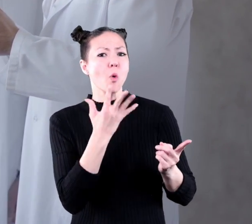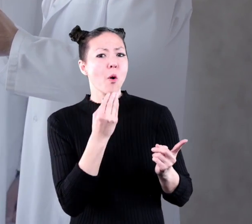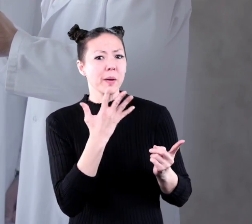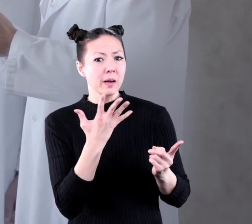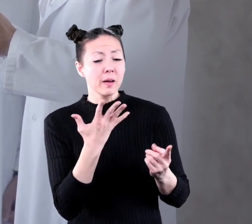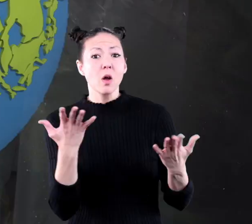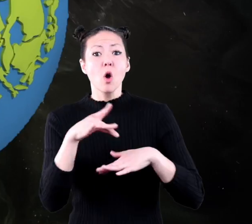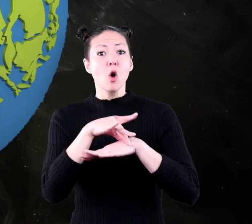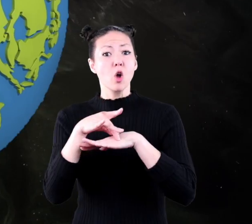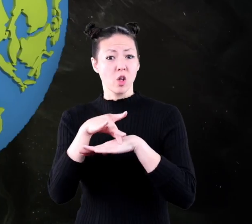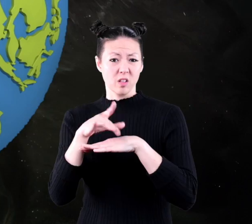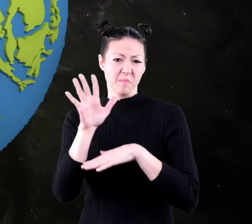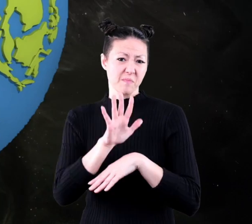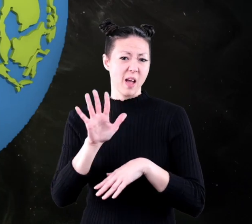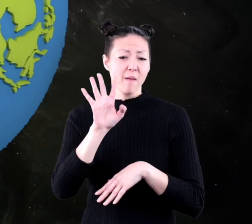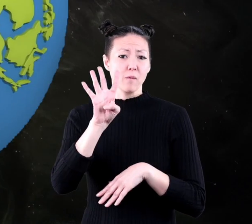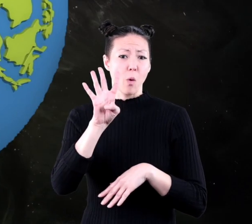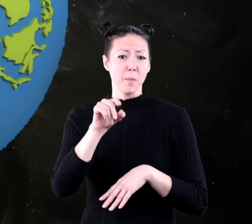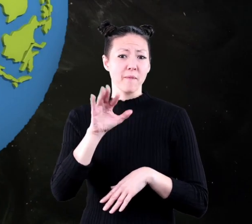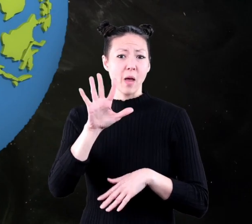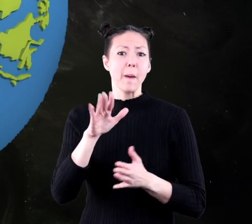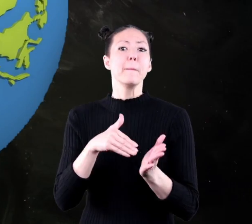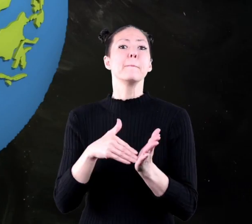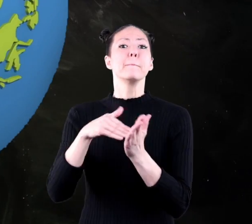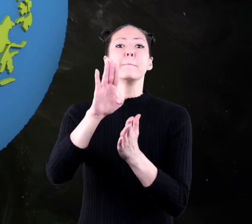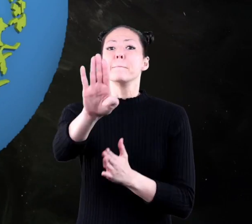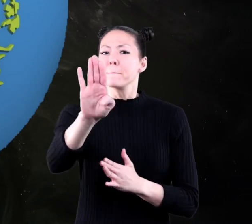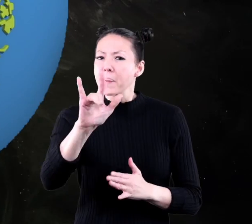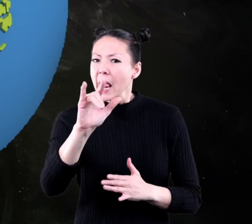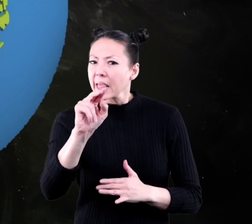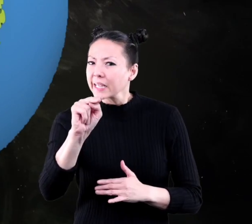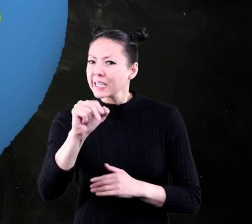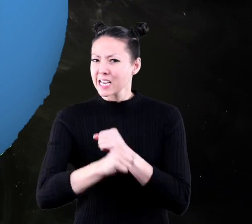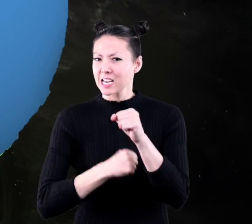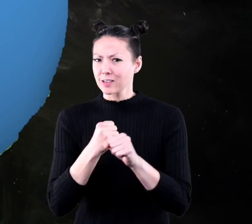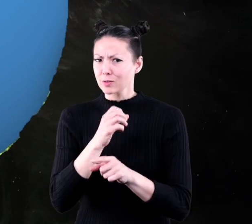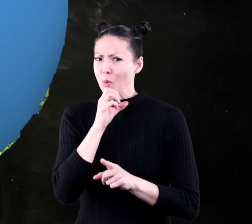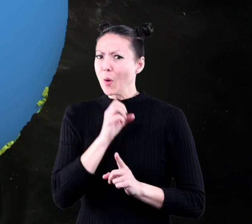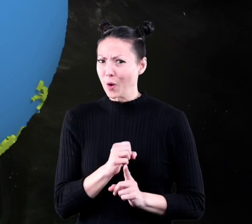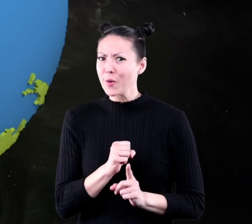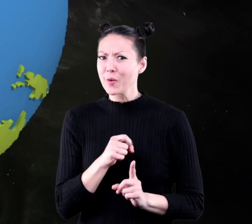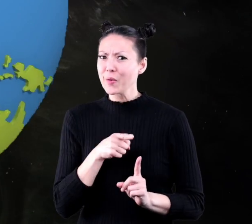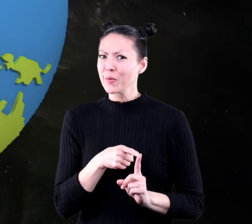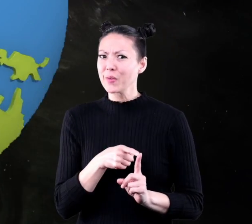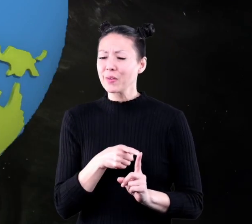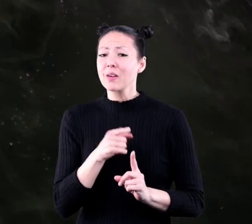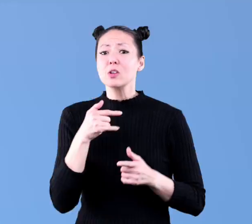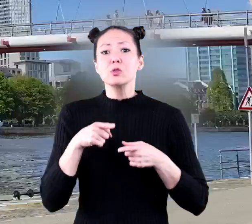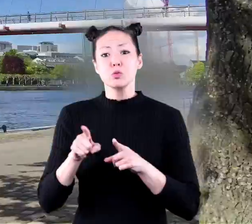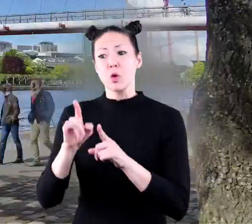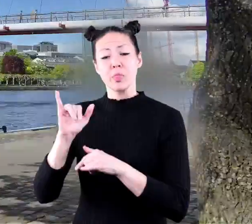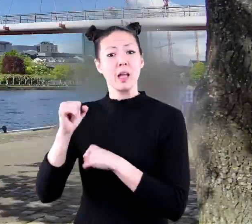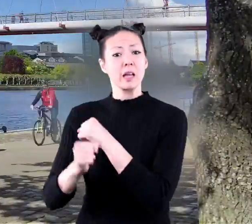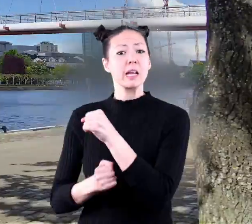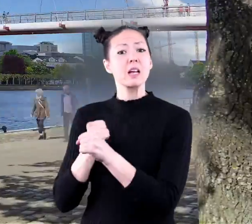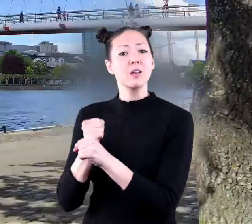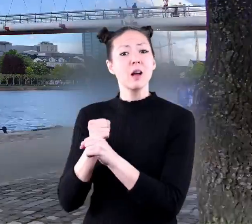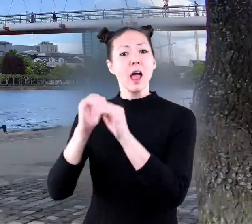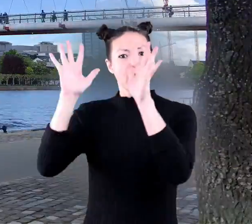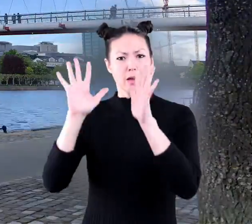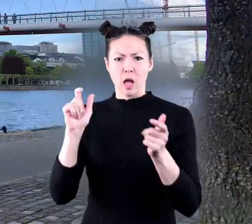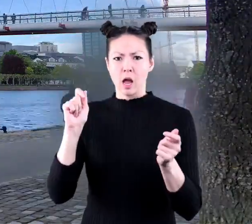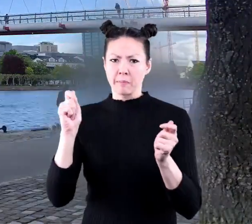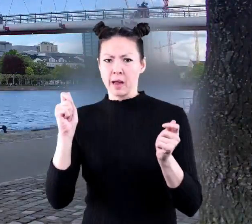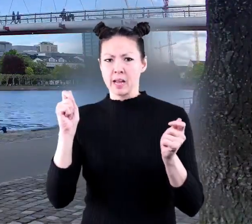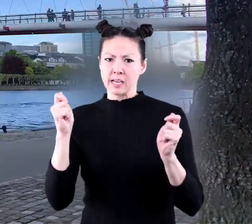The Earth is about 4.5 billion years old. During all those years,